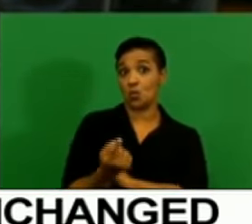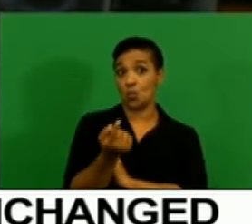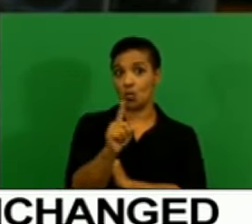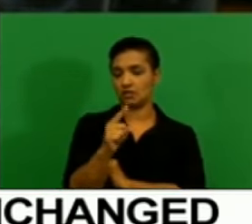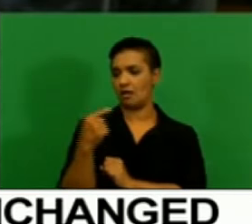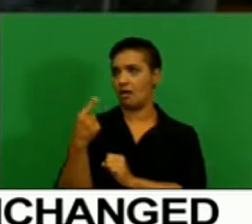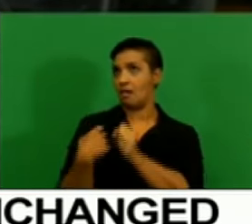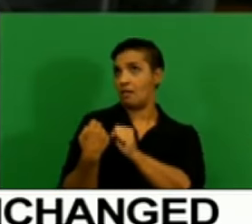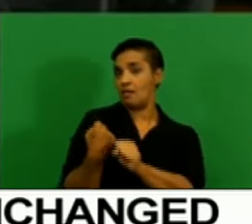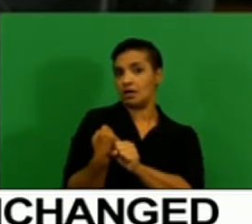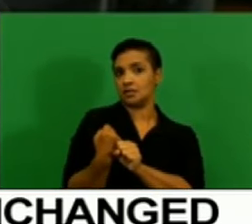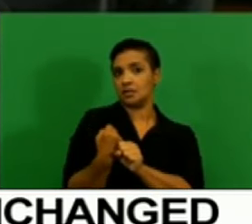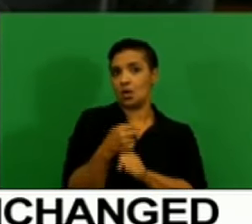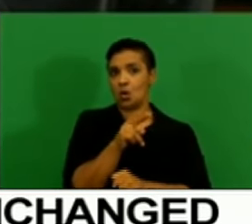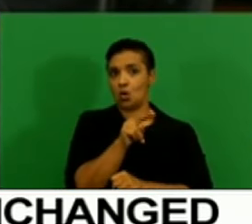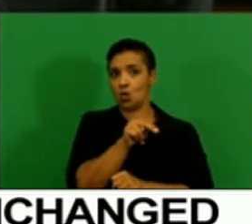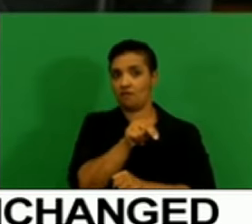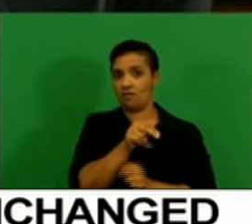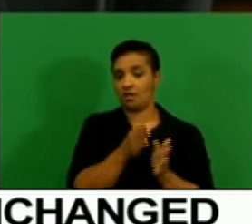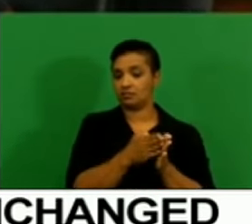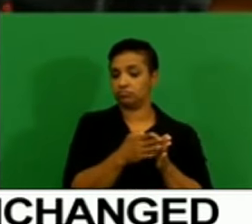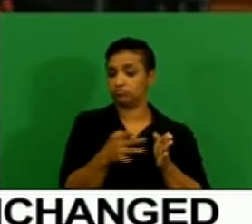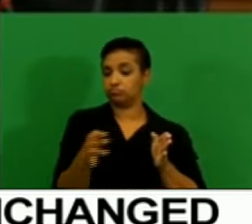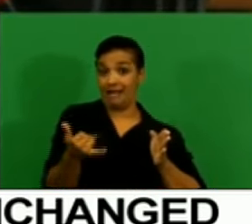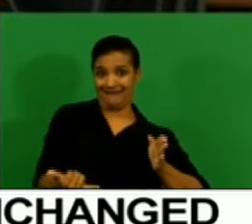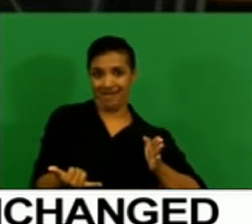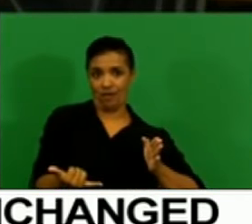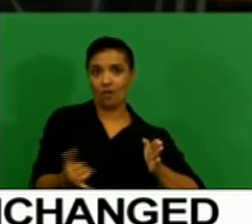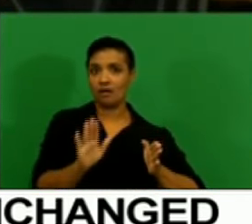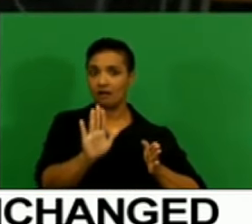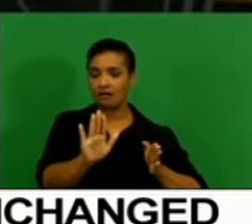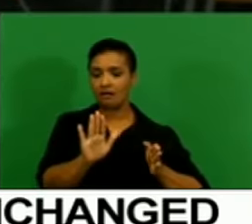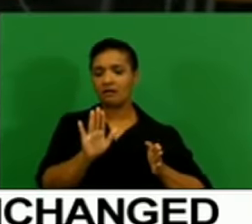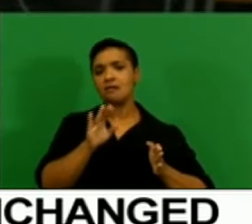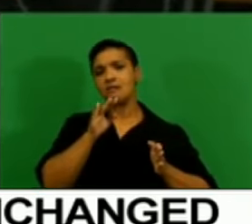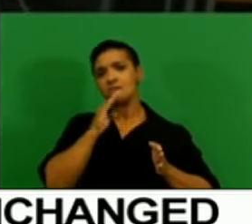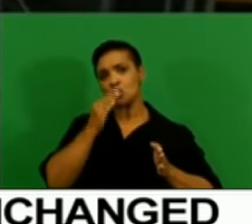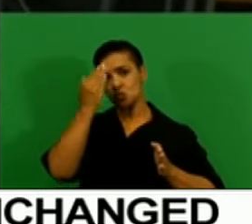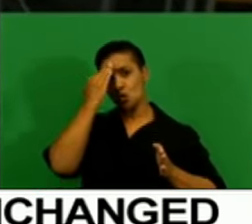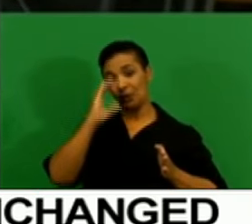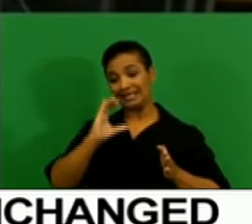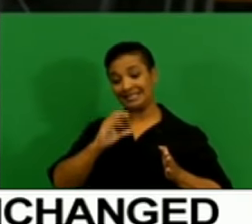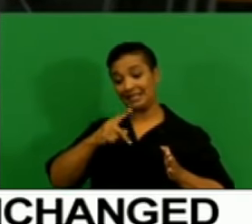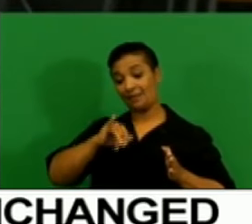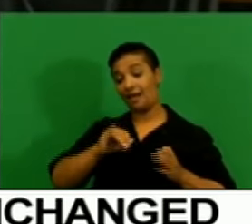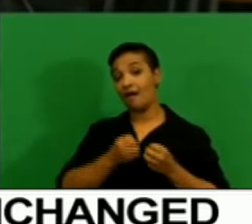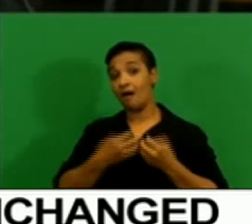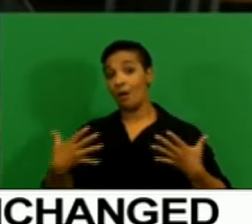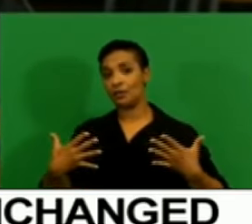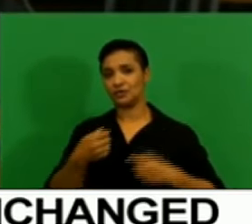November last year to now even, including then CPI coming in at 6.8%,